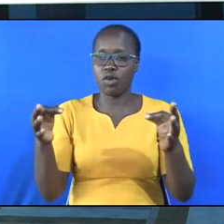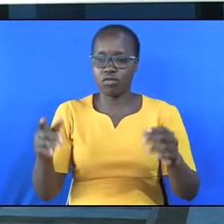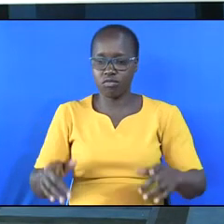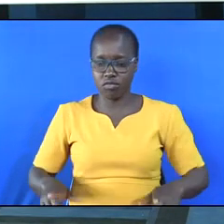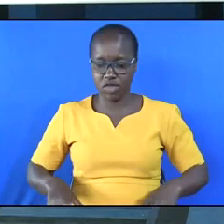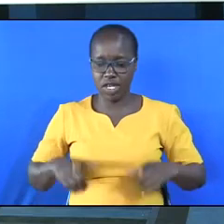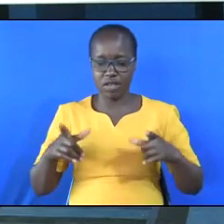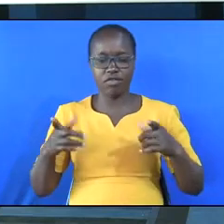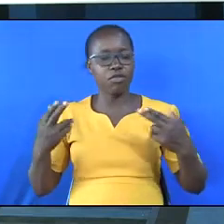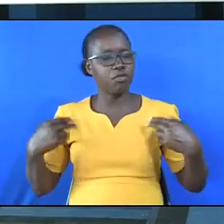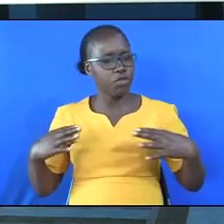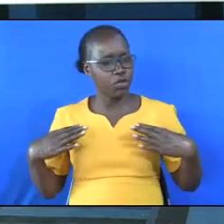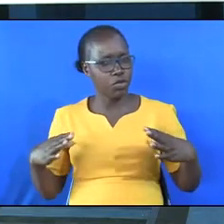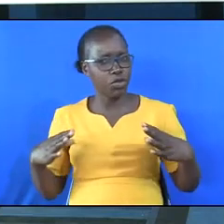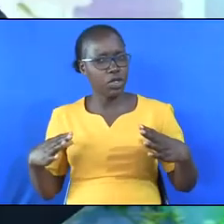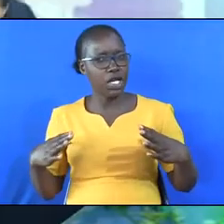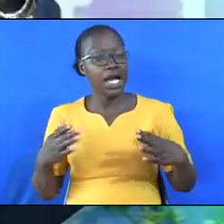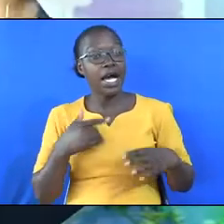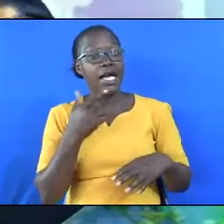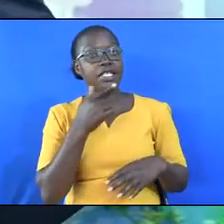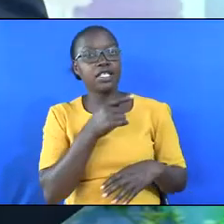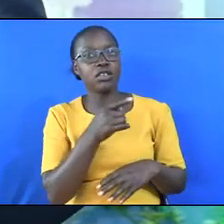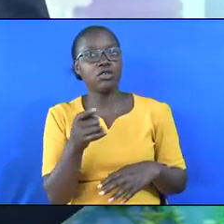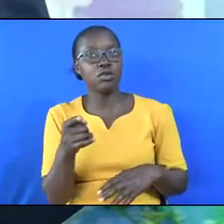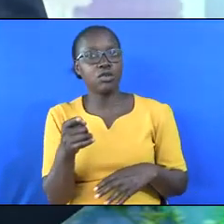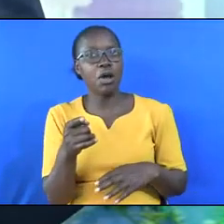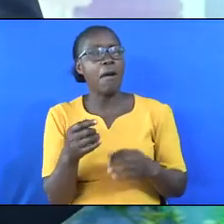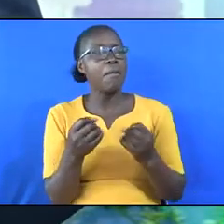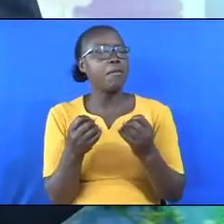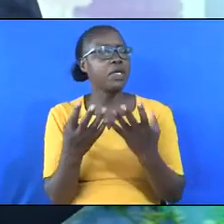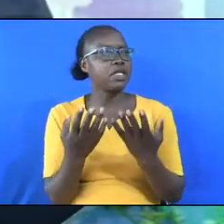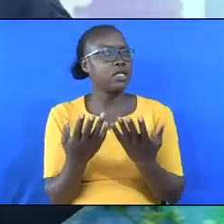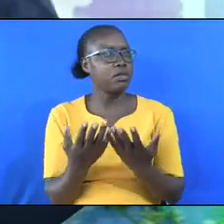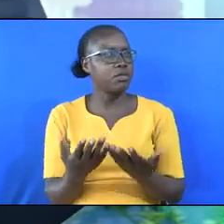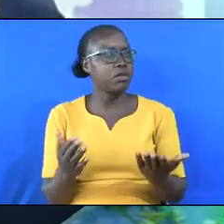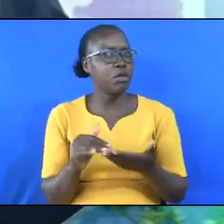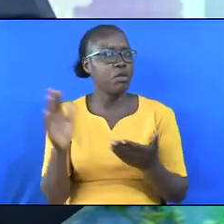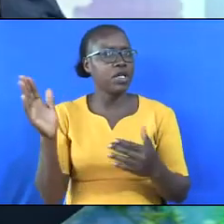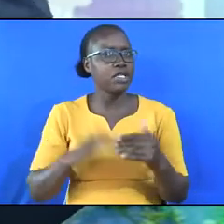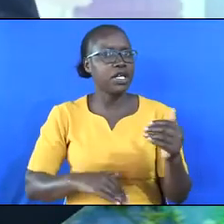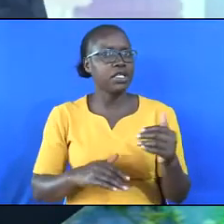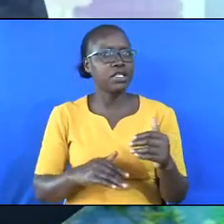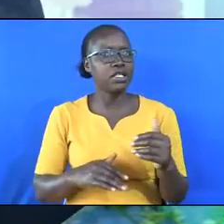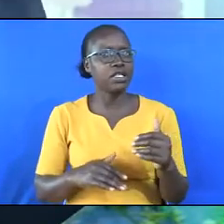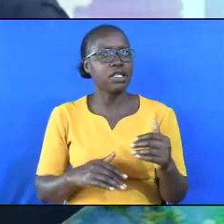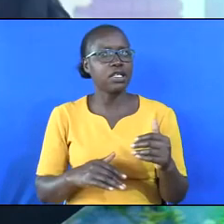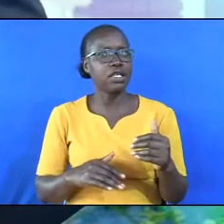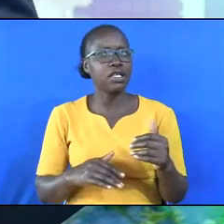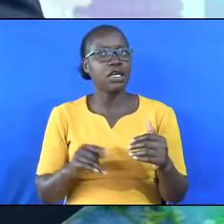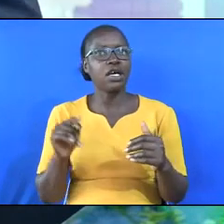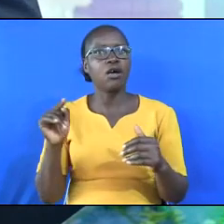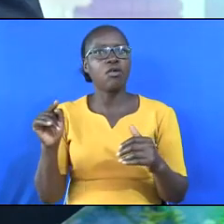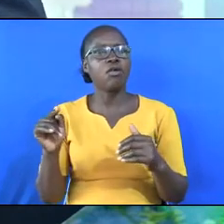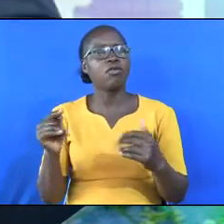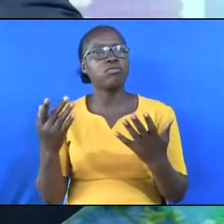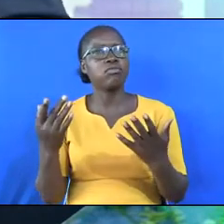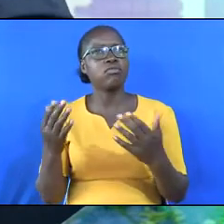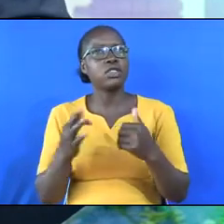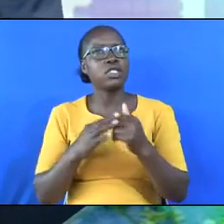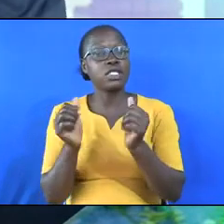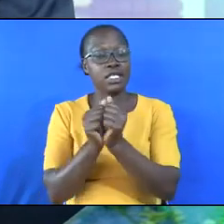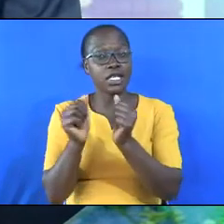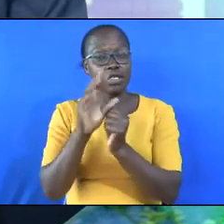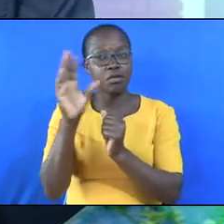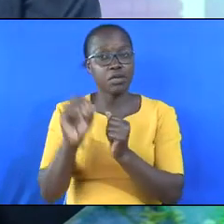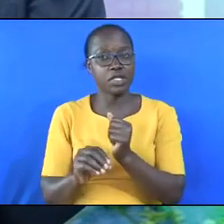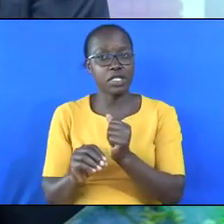I want to tell you that more than eight people, more than one in eight people, about 10 percent will